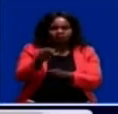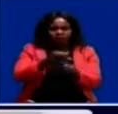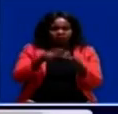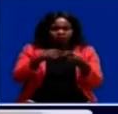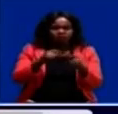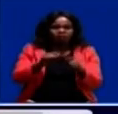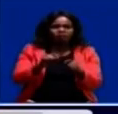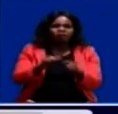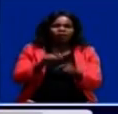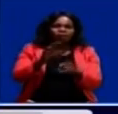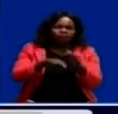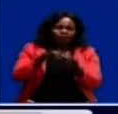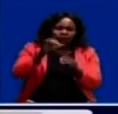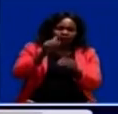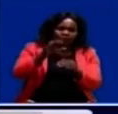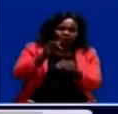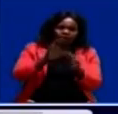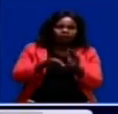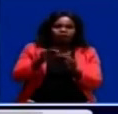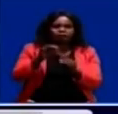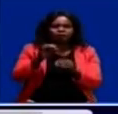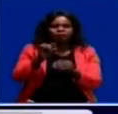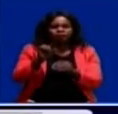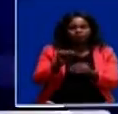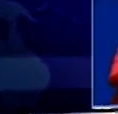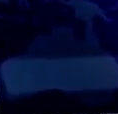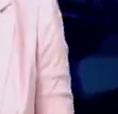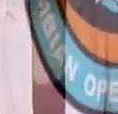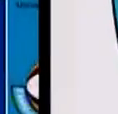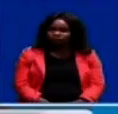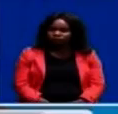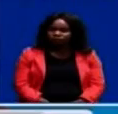under-20 national rugby teams. Join me with the details after this message.